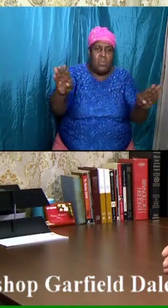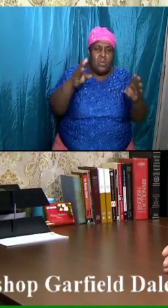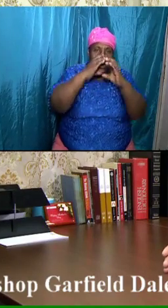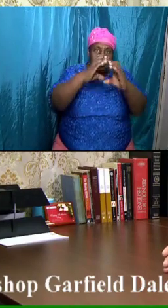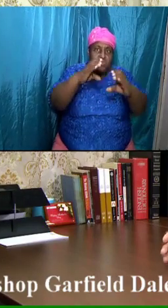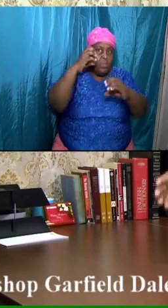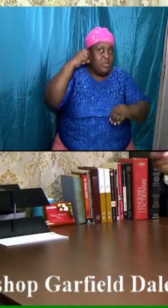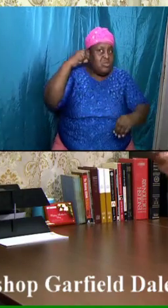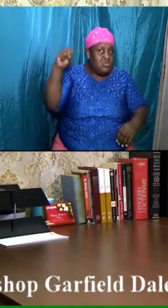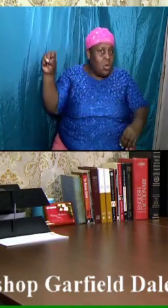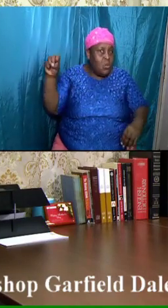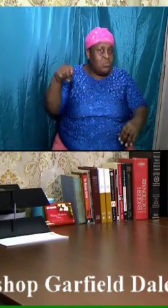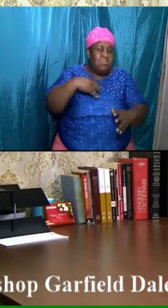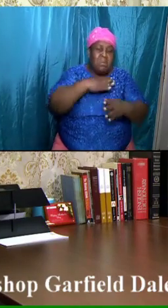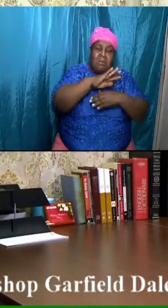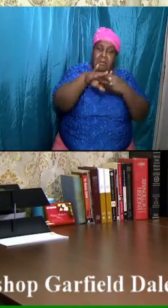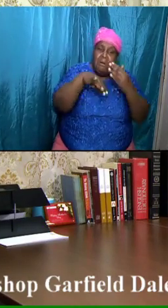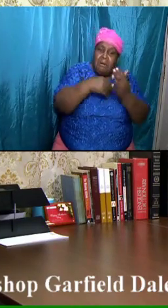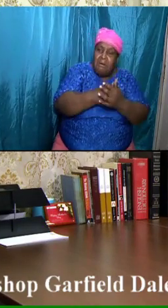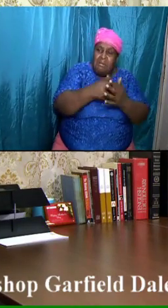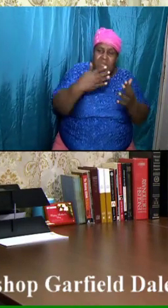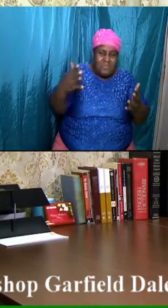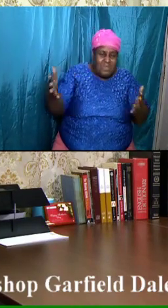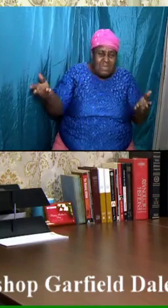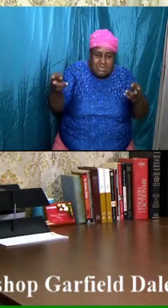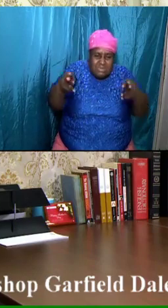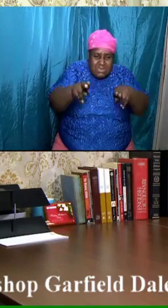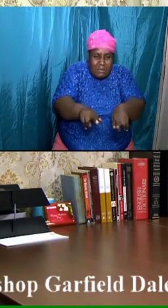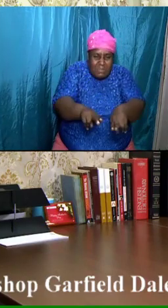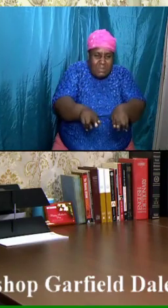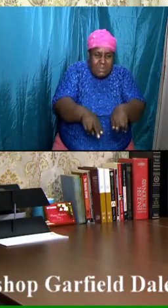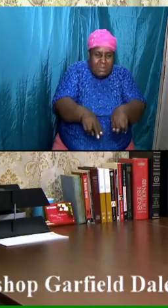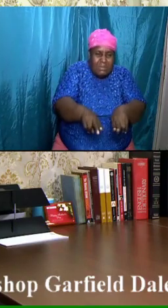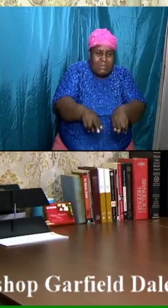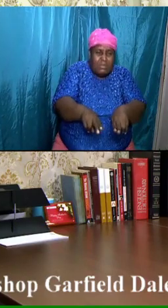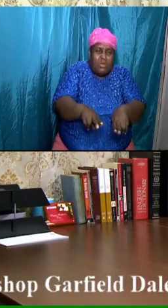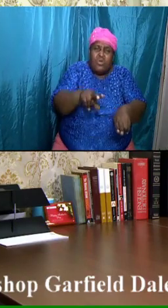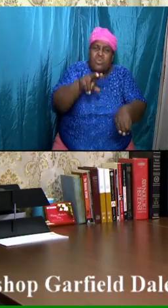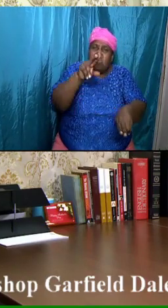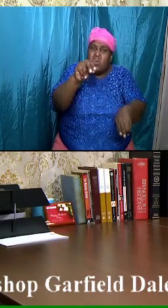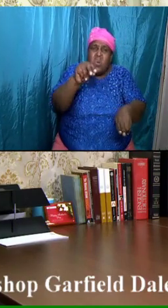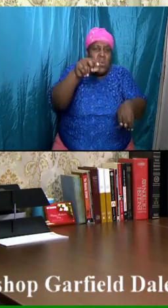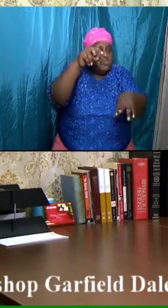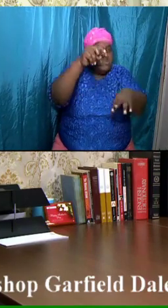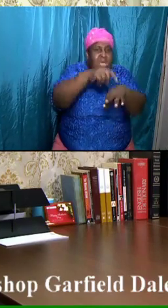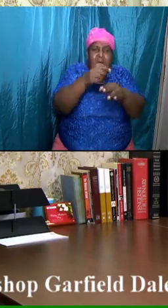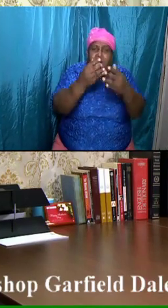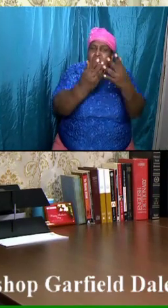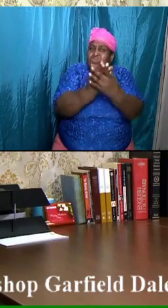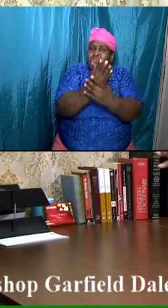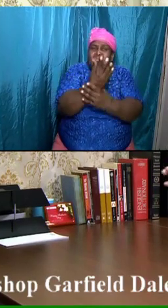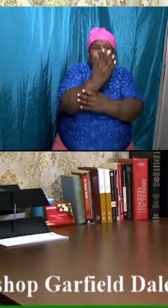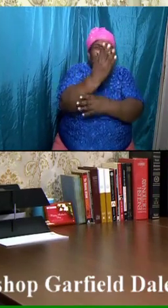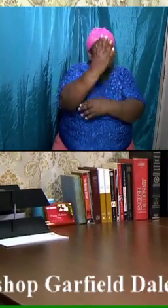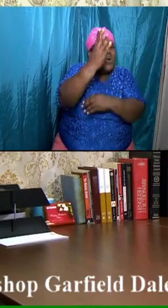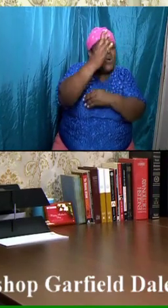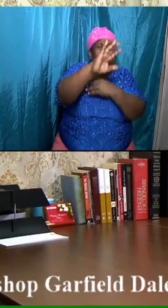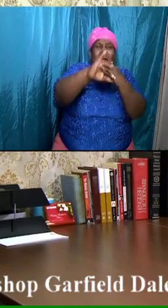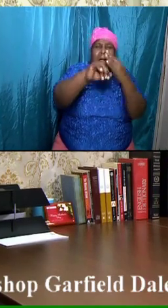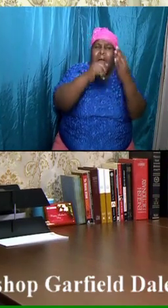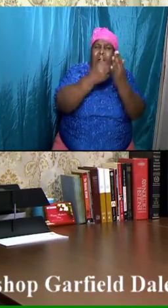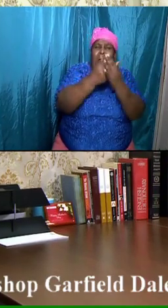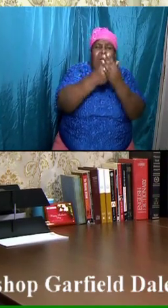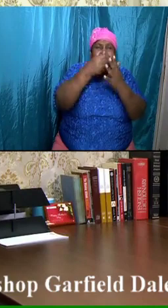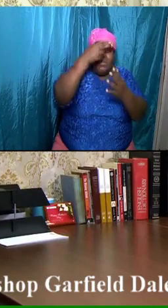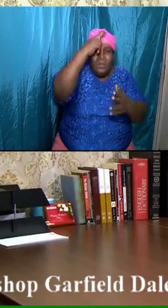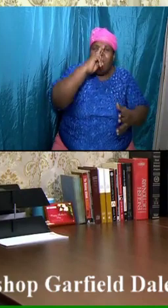being sounded. All kind of horrific things are happening. And at no point throughout the entire rest of